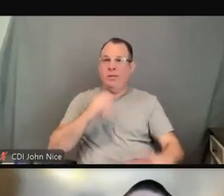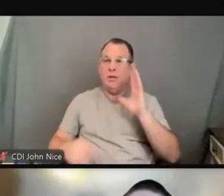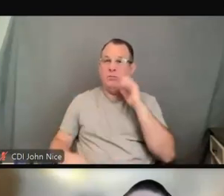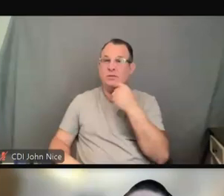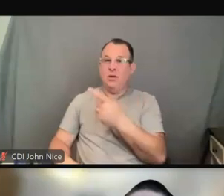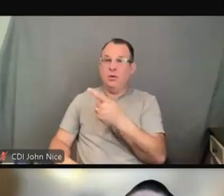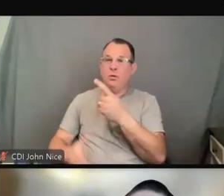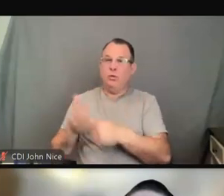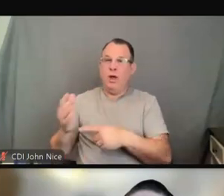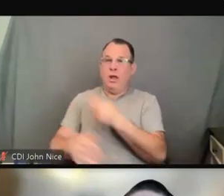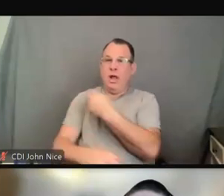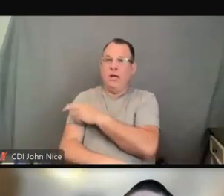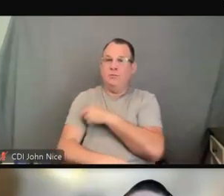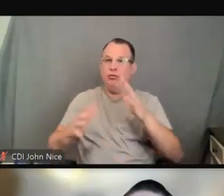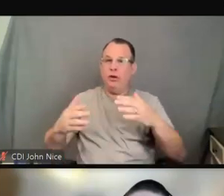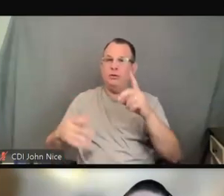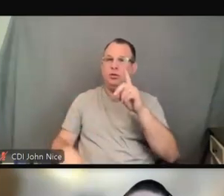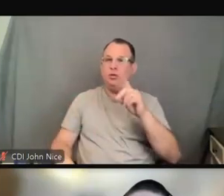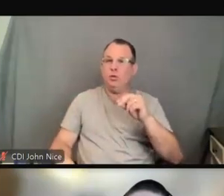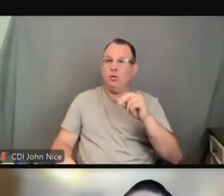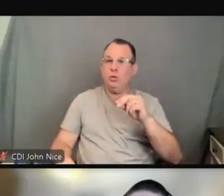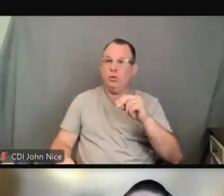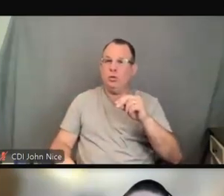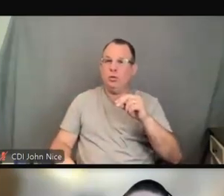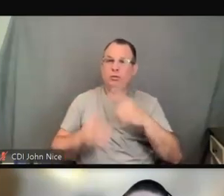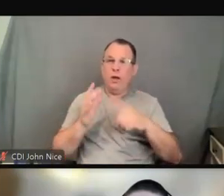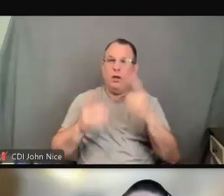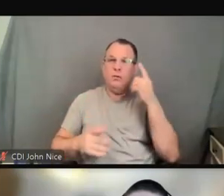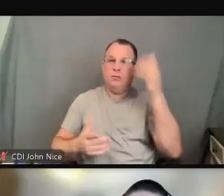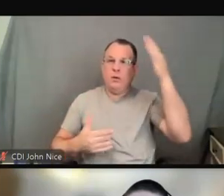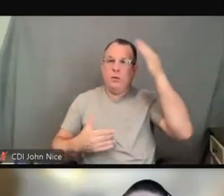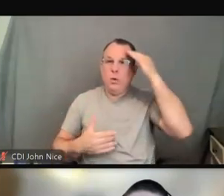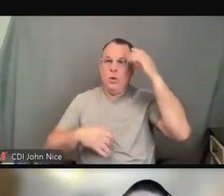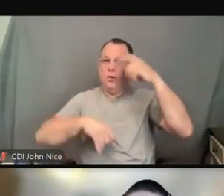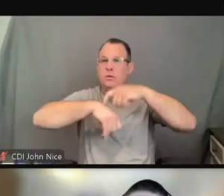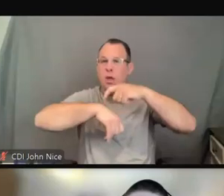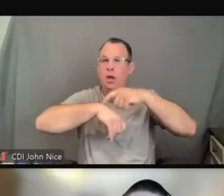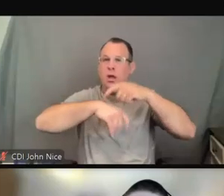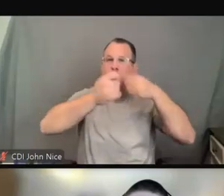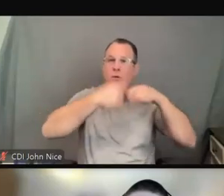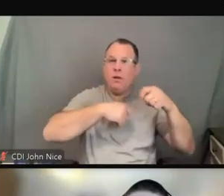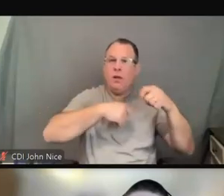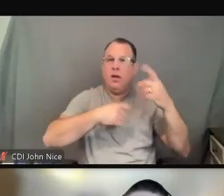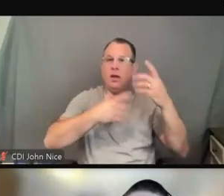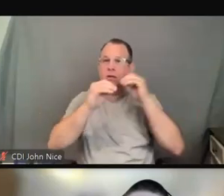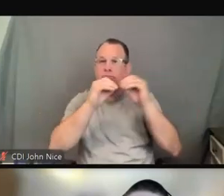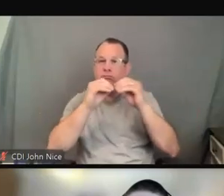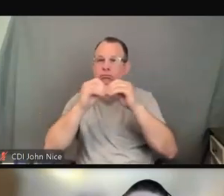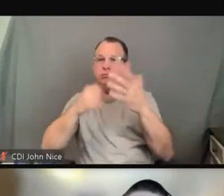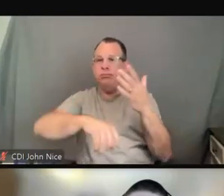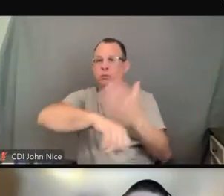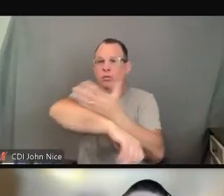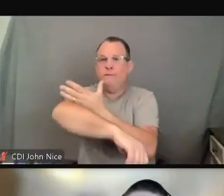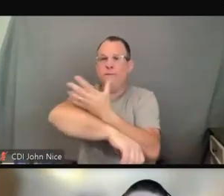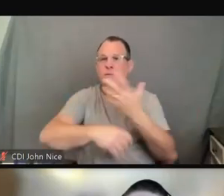How do you know when it's time to upgrade and repair or replace what you have? And that should also include all of